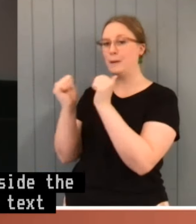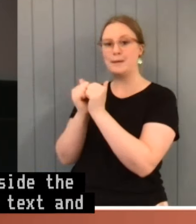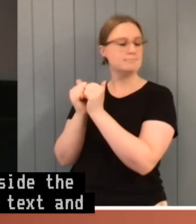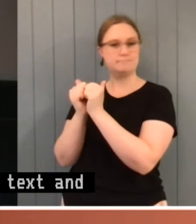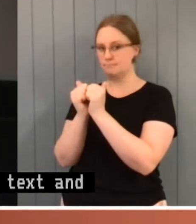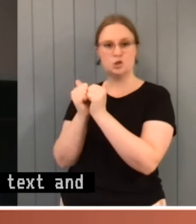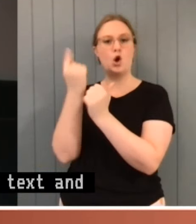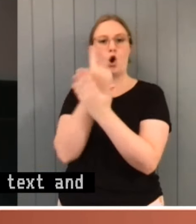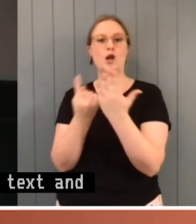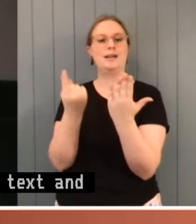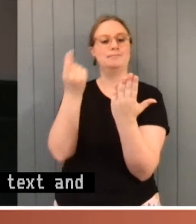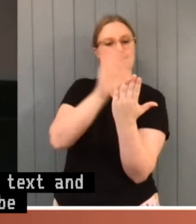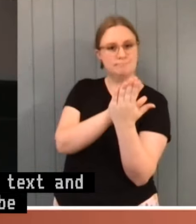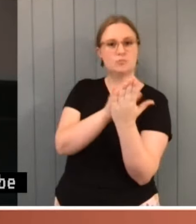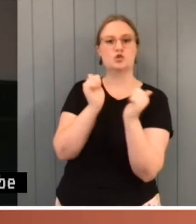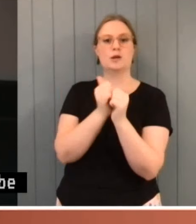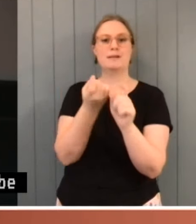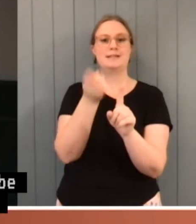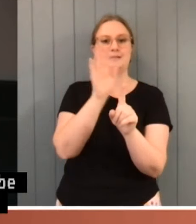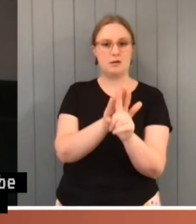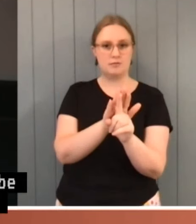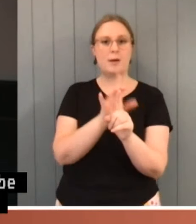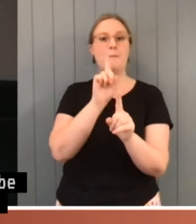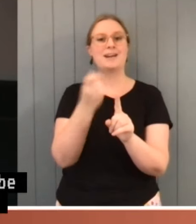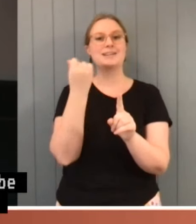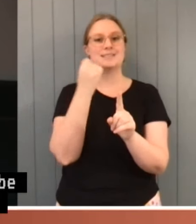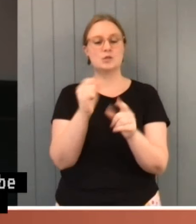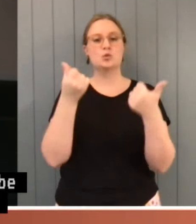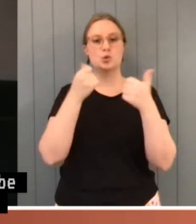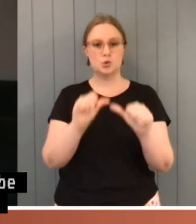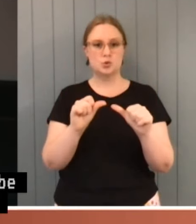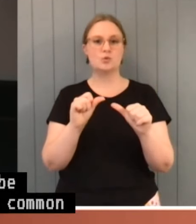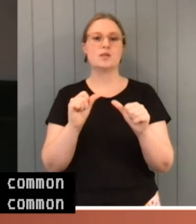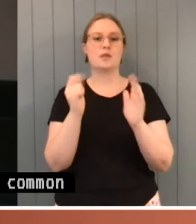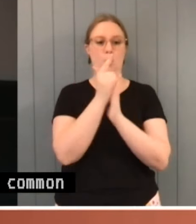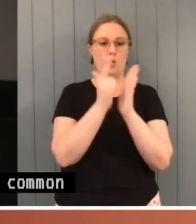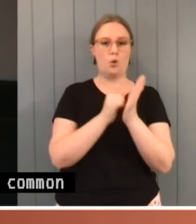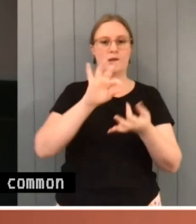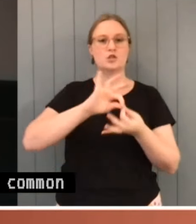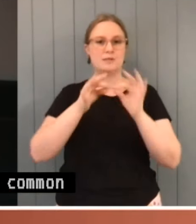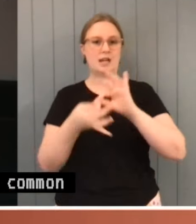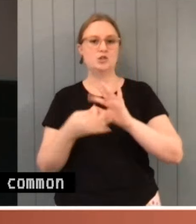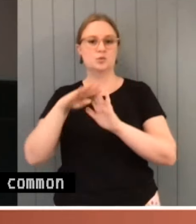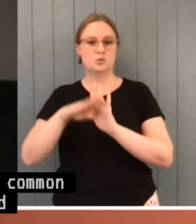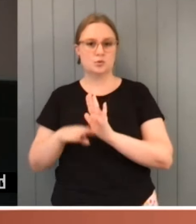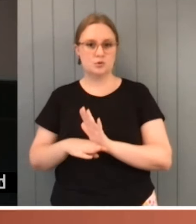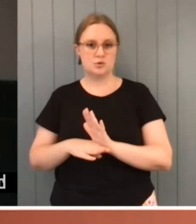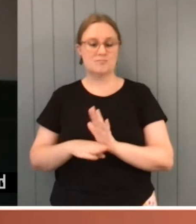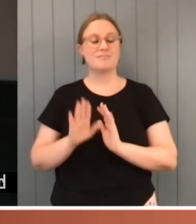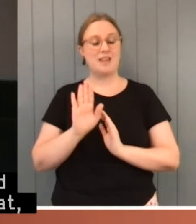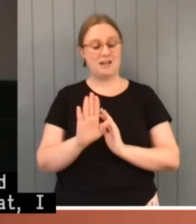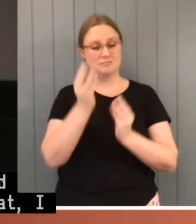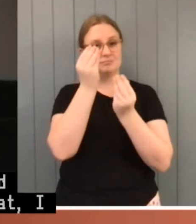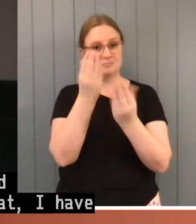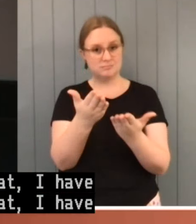law and statutory rules of interpretation. Now, in saying that, I have to say to you that there is controversy about this approach to